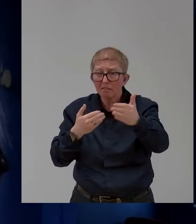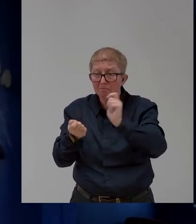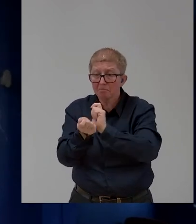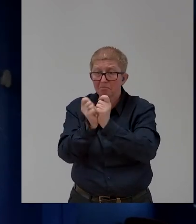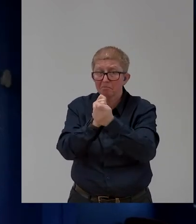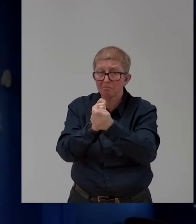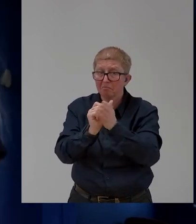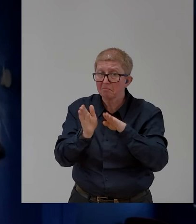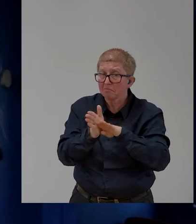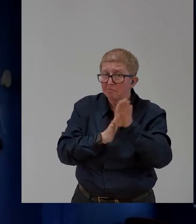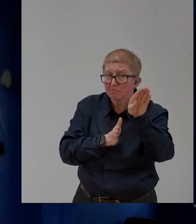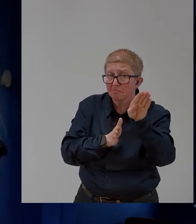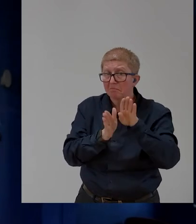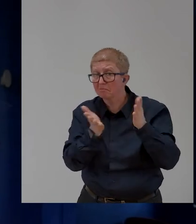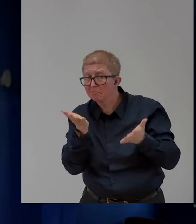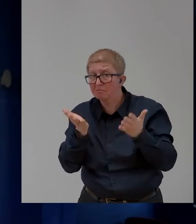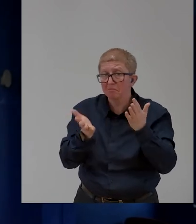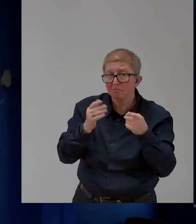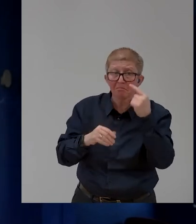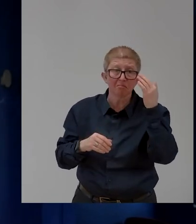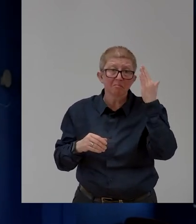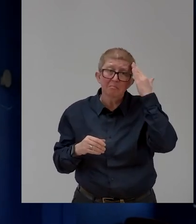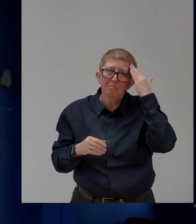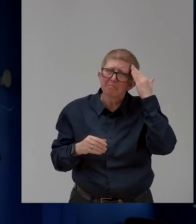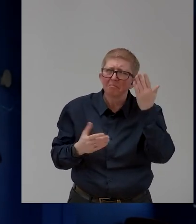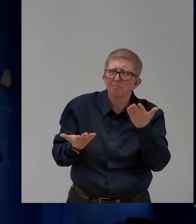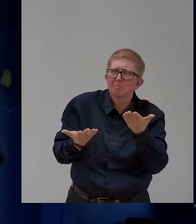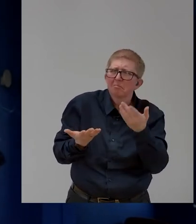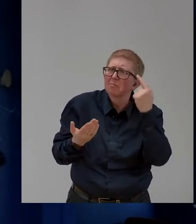changing? And what is the barrier to remove to make that happen?